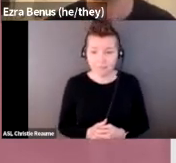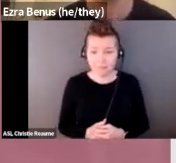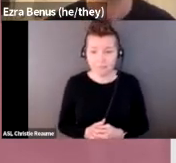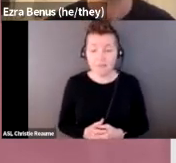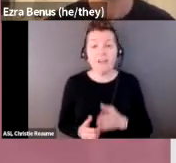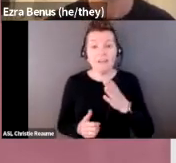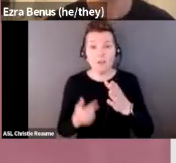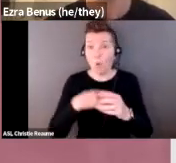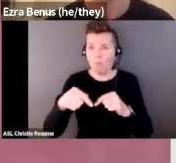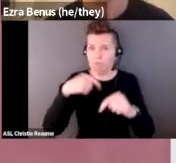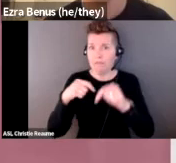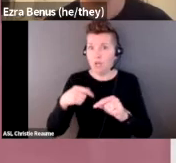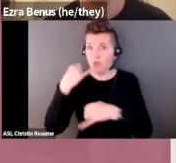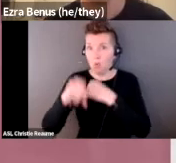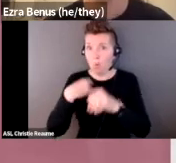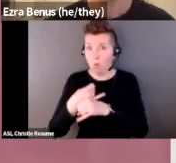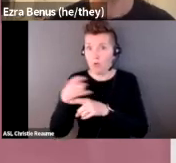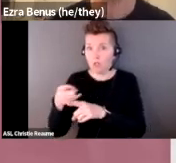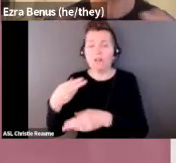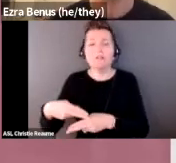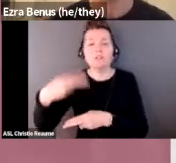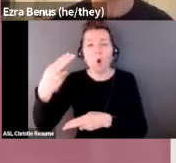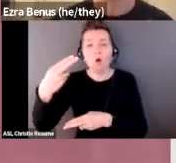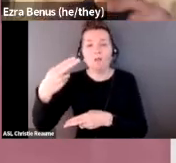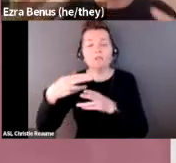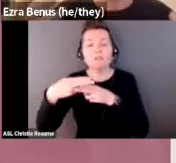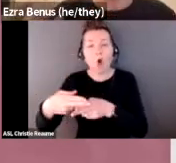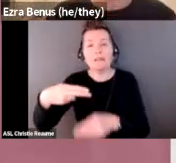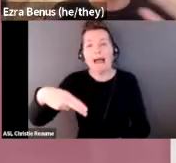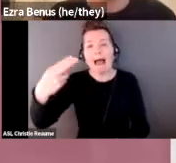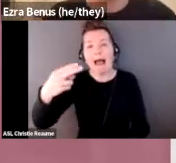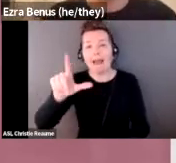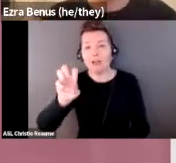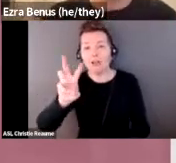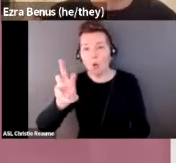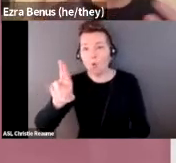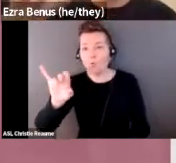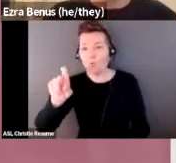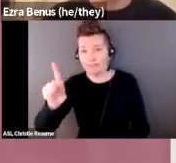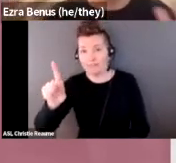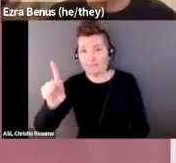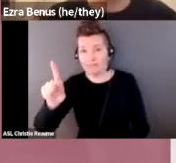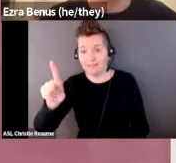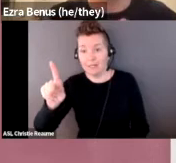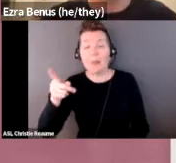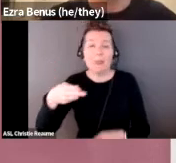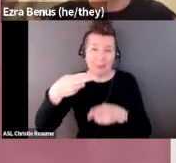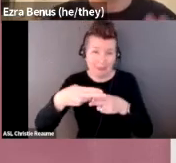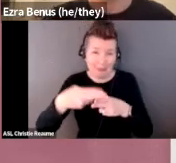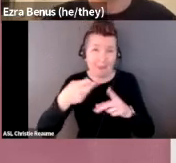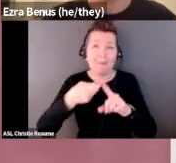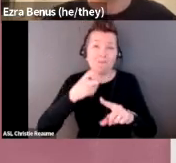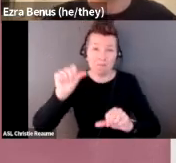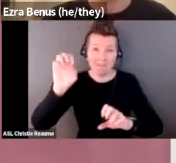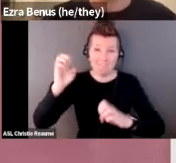piece is called High Low Risk, which also takes its name from the evaluations that we are